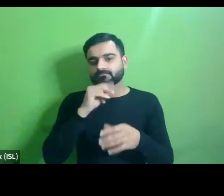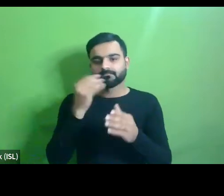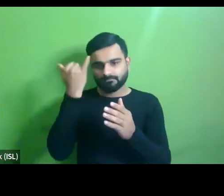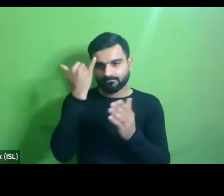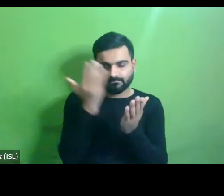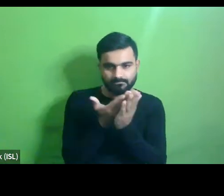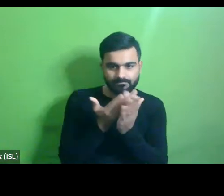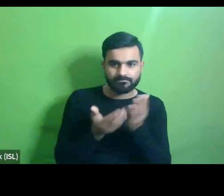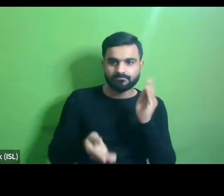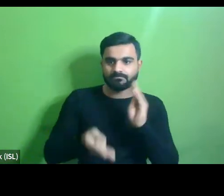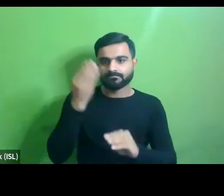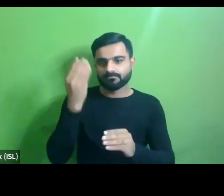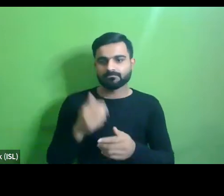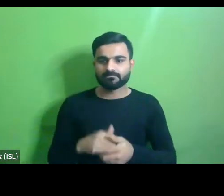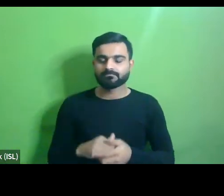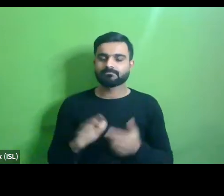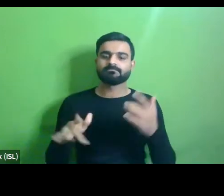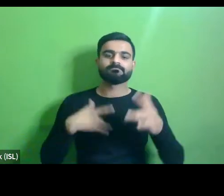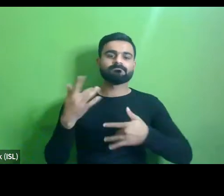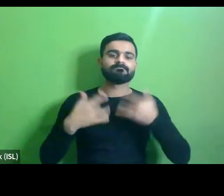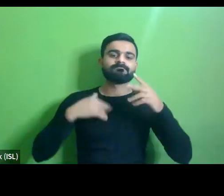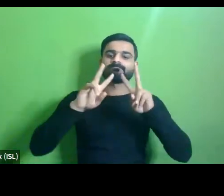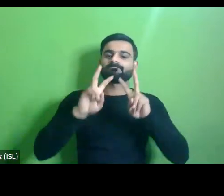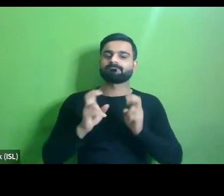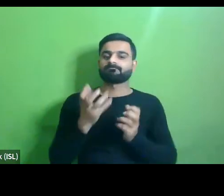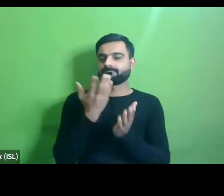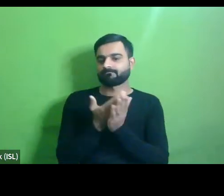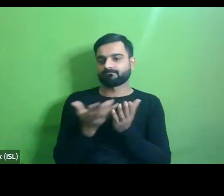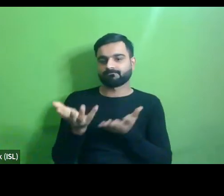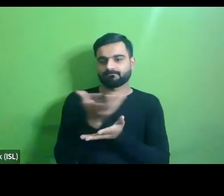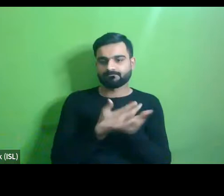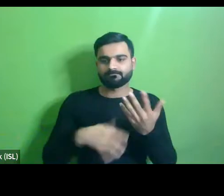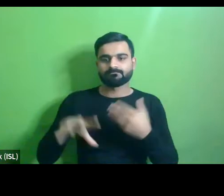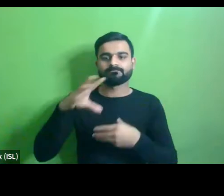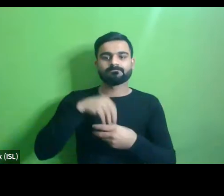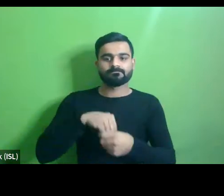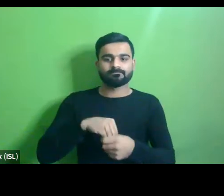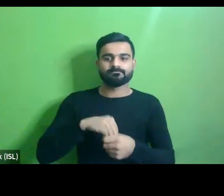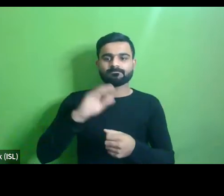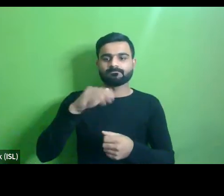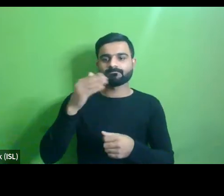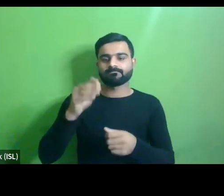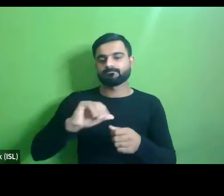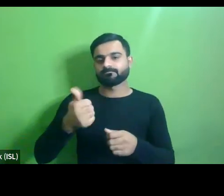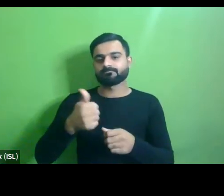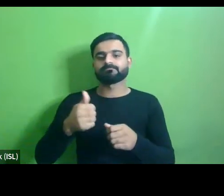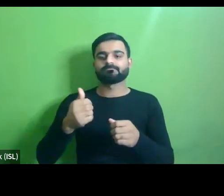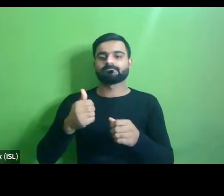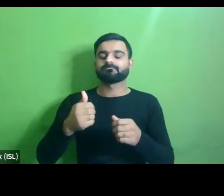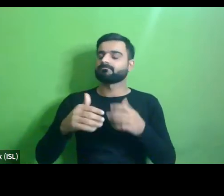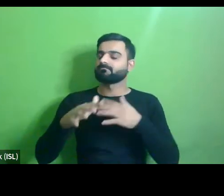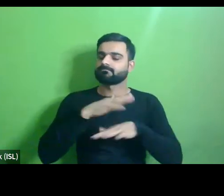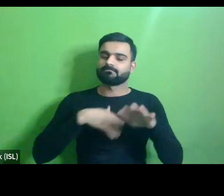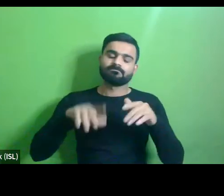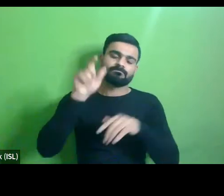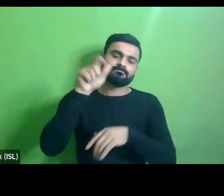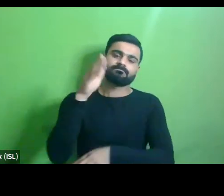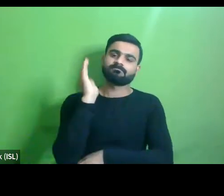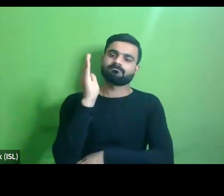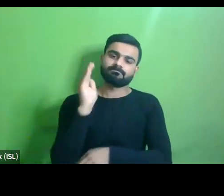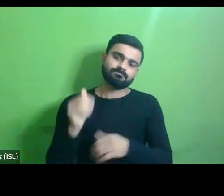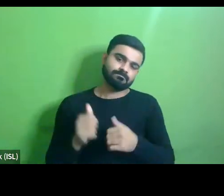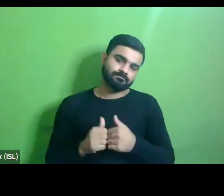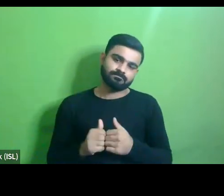us with more uh interesting topic which you want to um hear from another set of brilliant panelists um